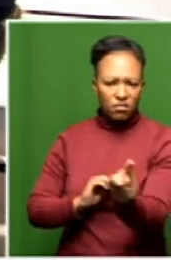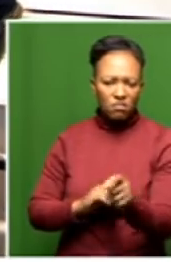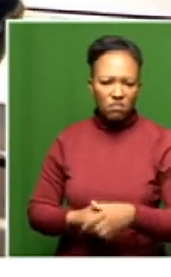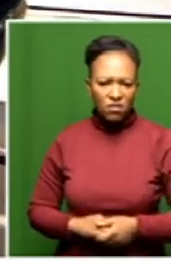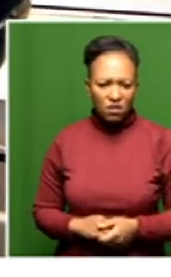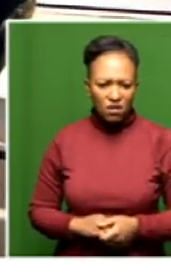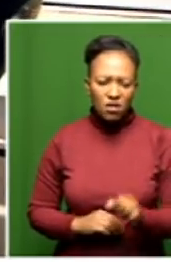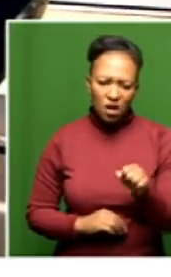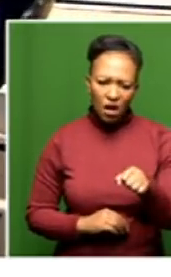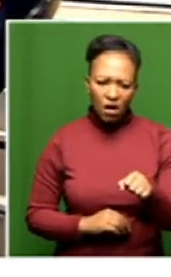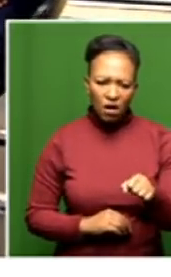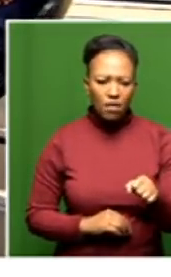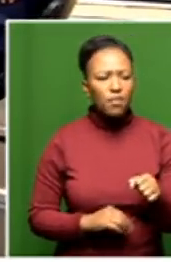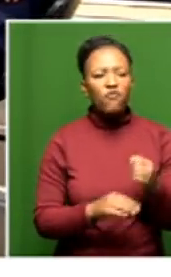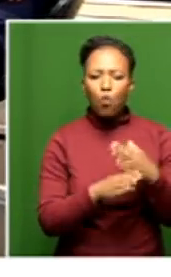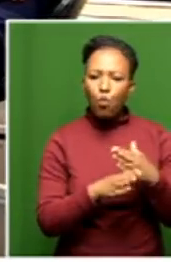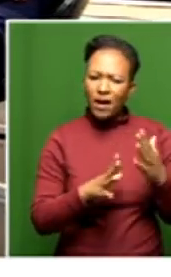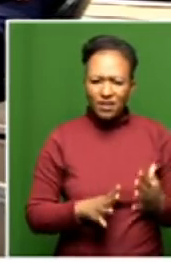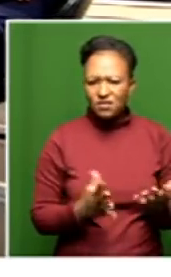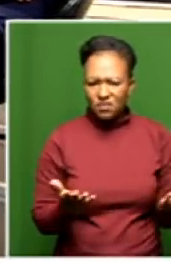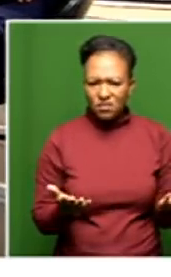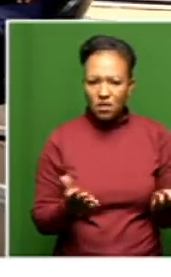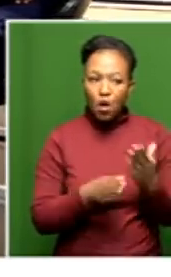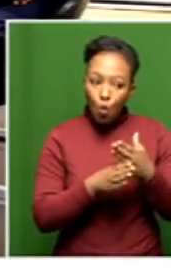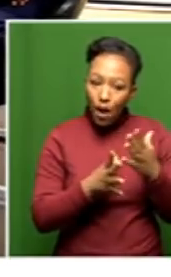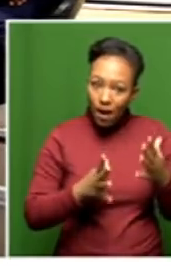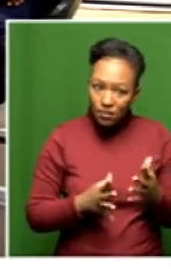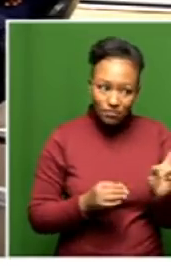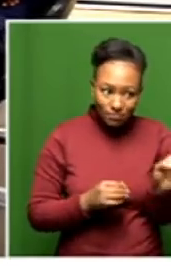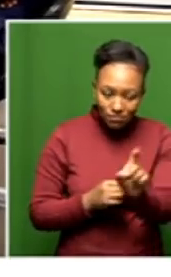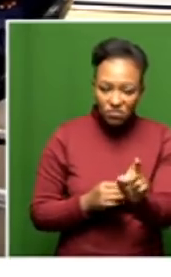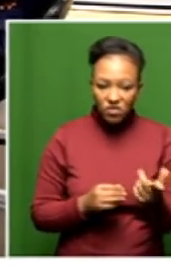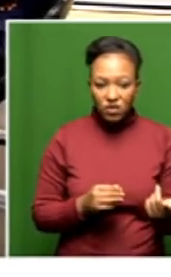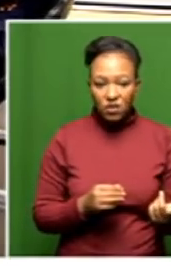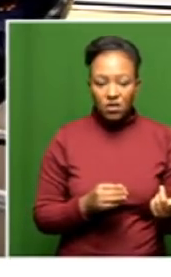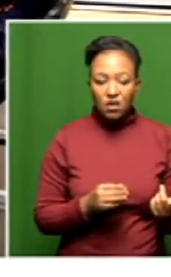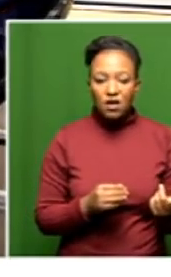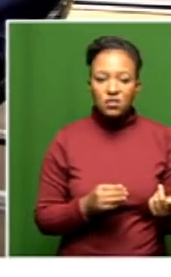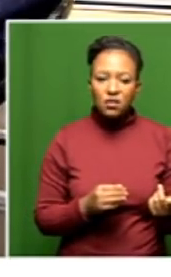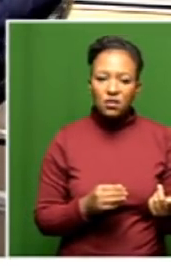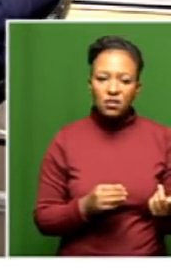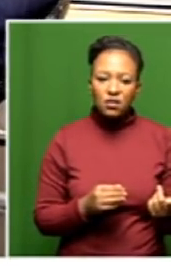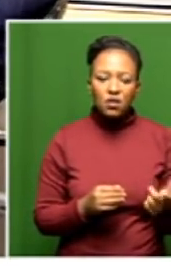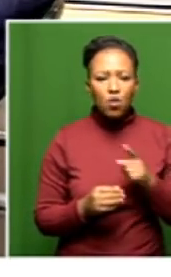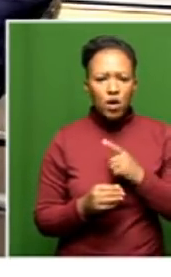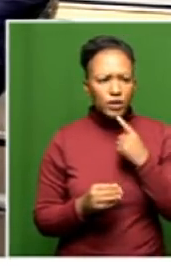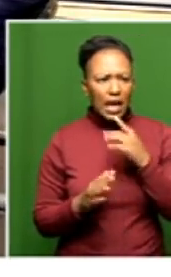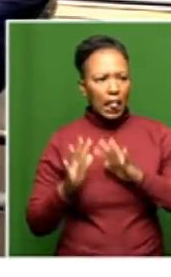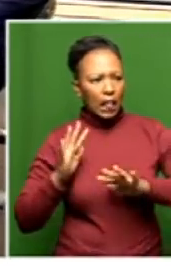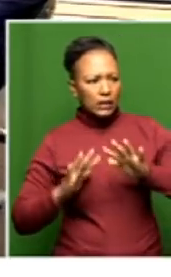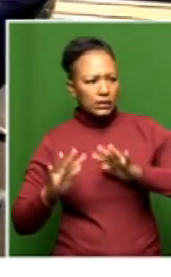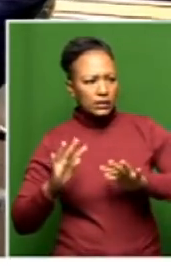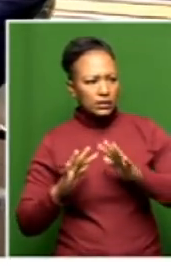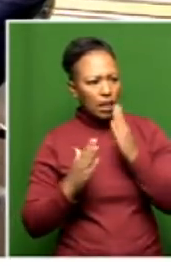Yes, of course. So this is about the workers, Ms. Boota. We're talking about the workers. So I don't understand when you say you're being blindsided.